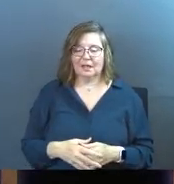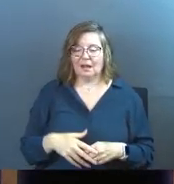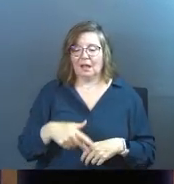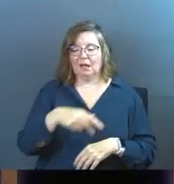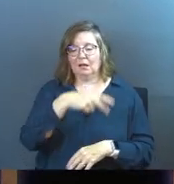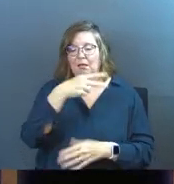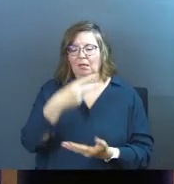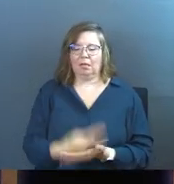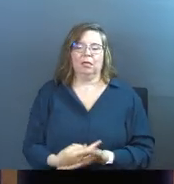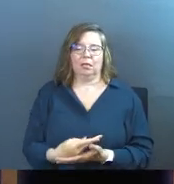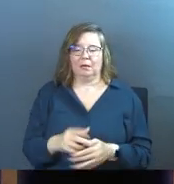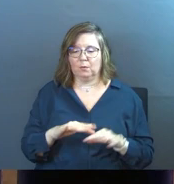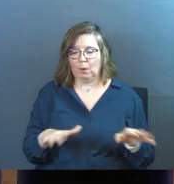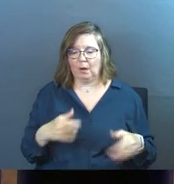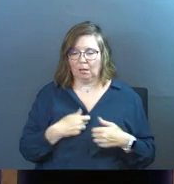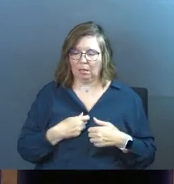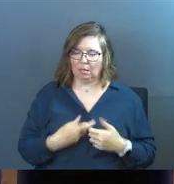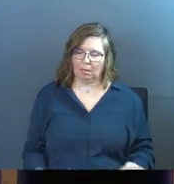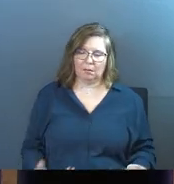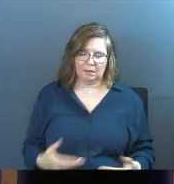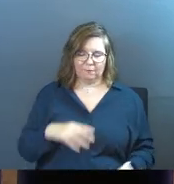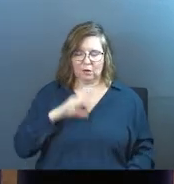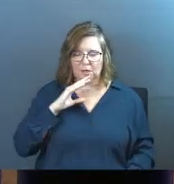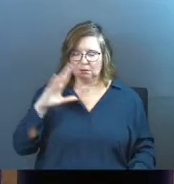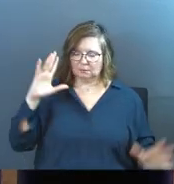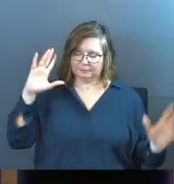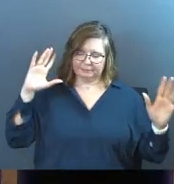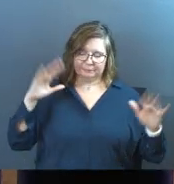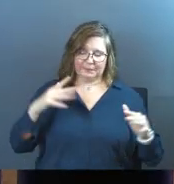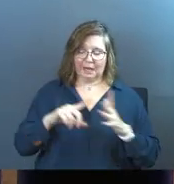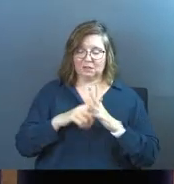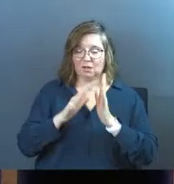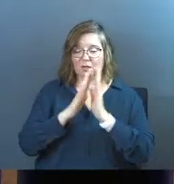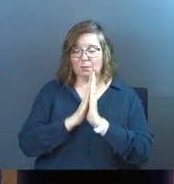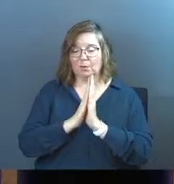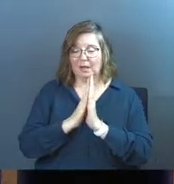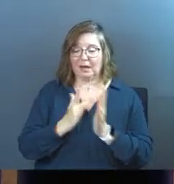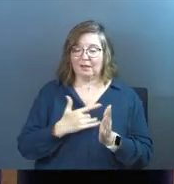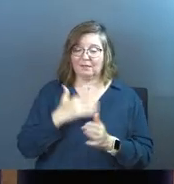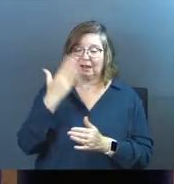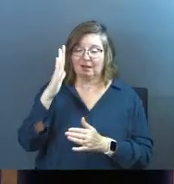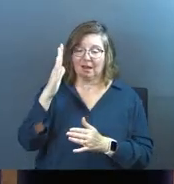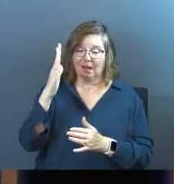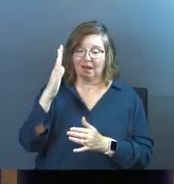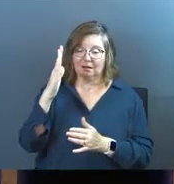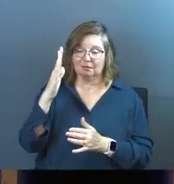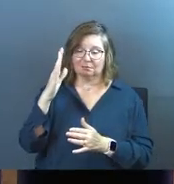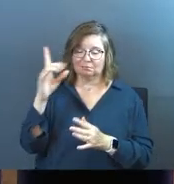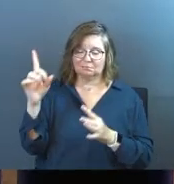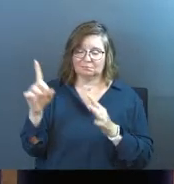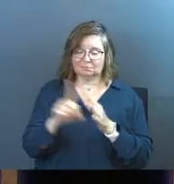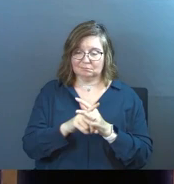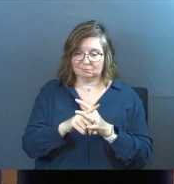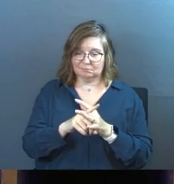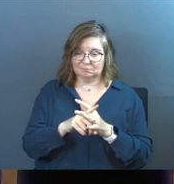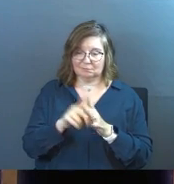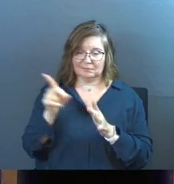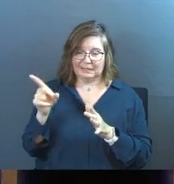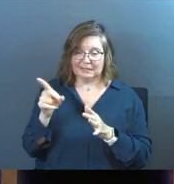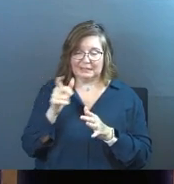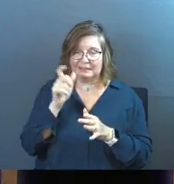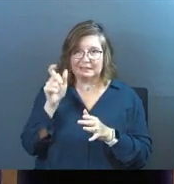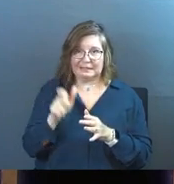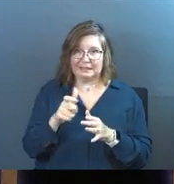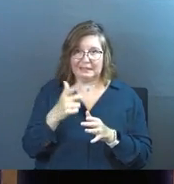plopped down on the ground, just in frustration. And I just started to pray. And I just didn't